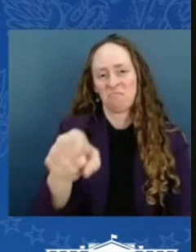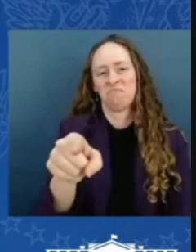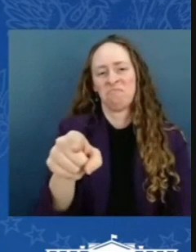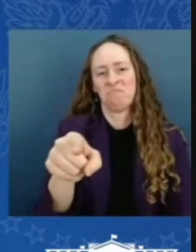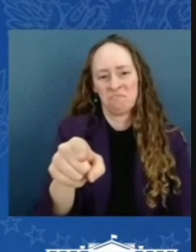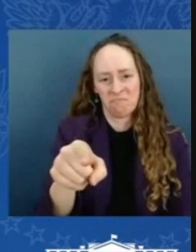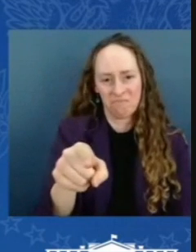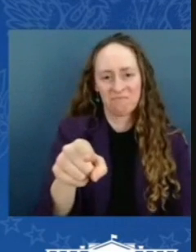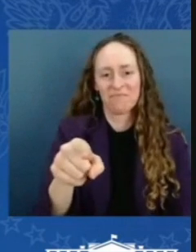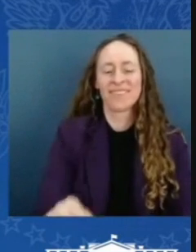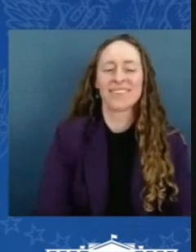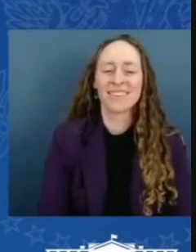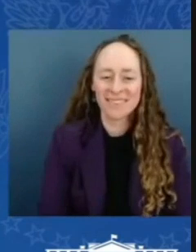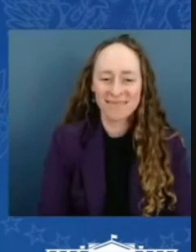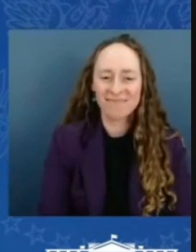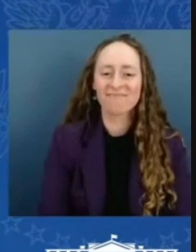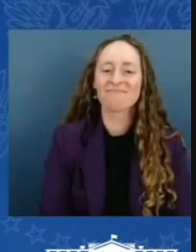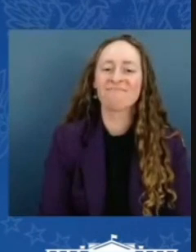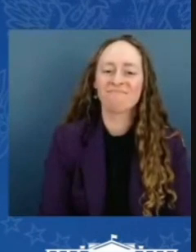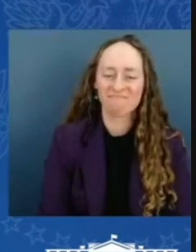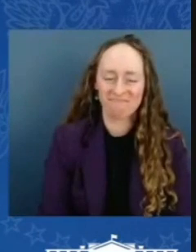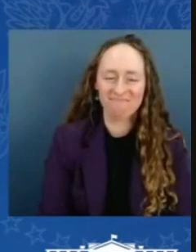You won a lot of money. No, it's a joke.